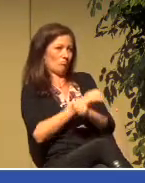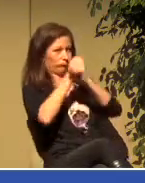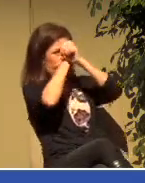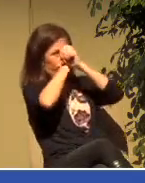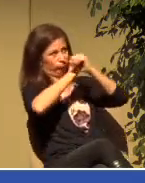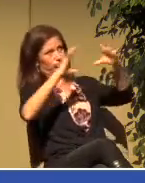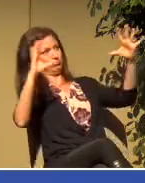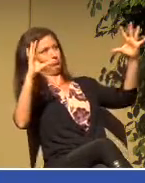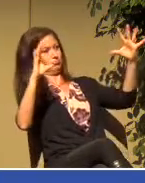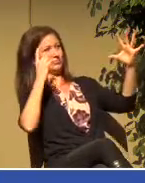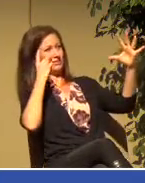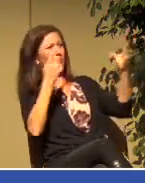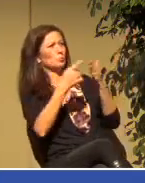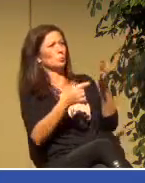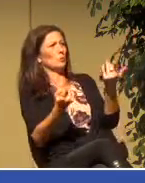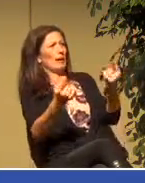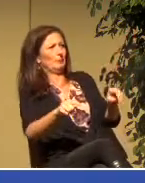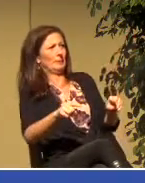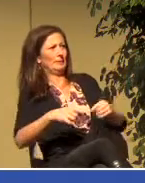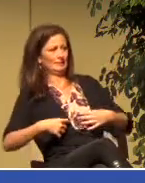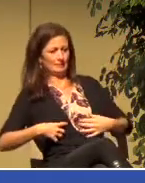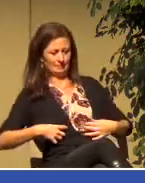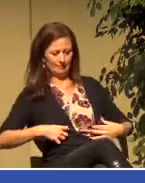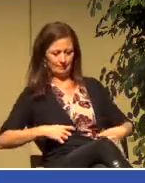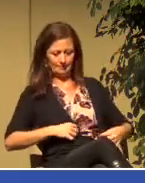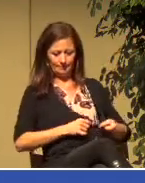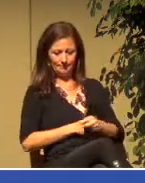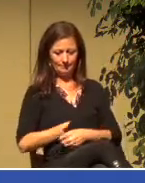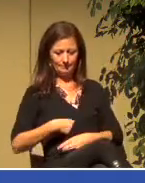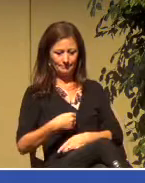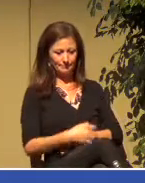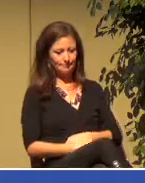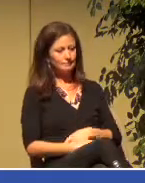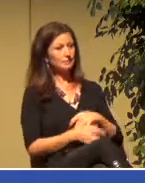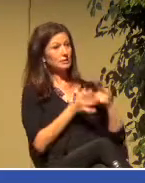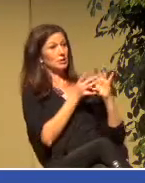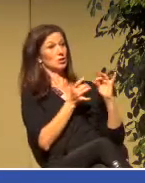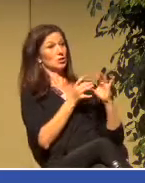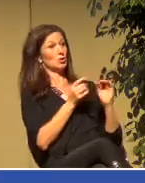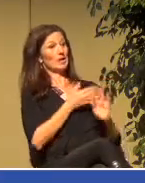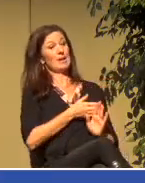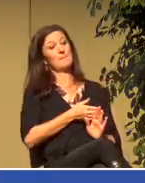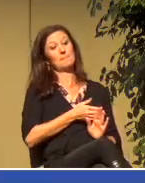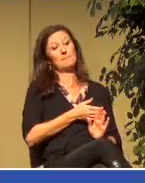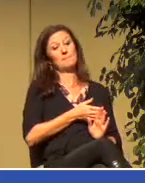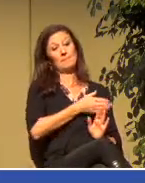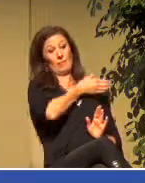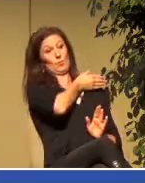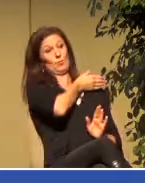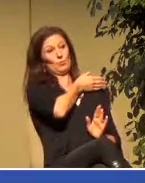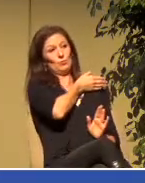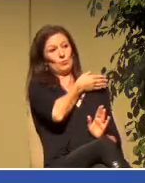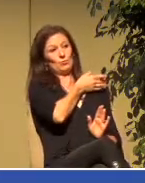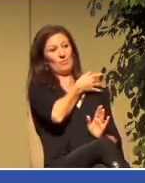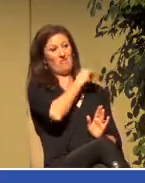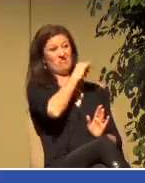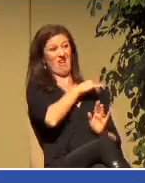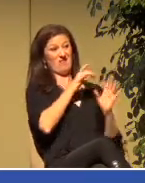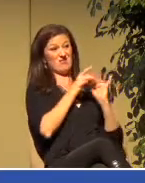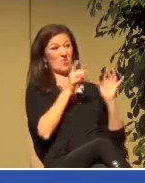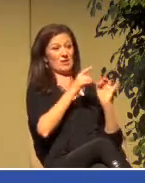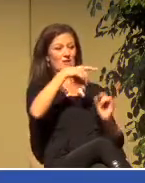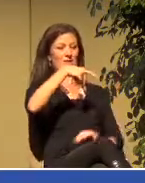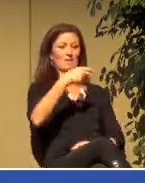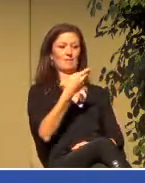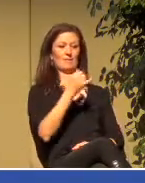what is happening in this story. The story that comes just before this is the story of Philip